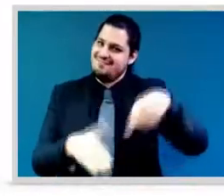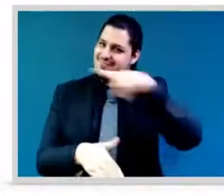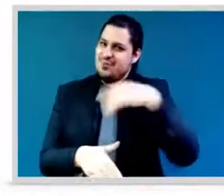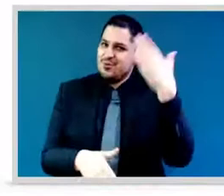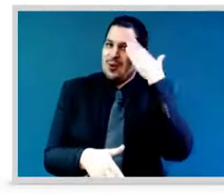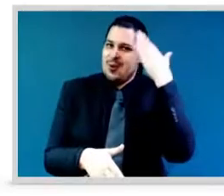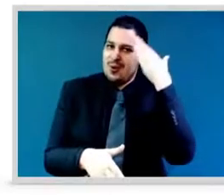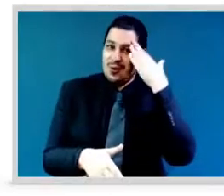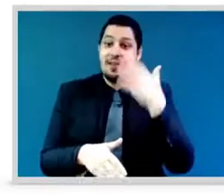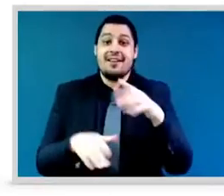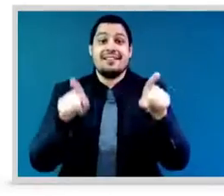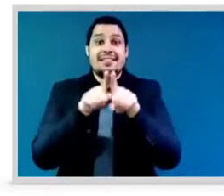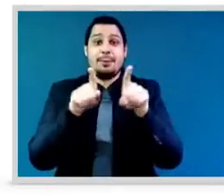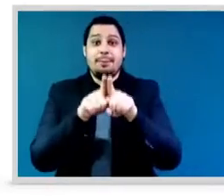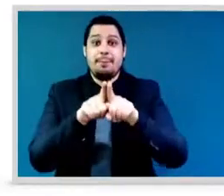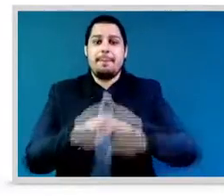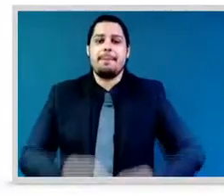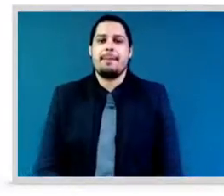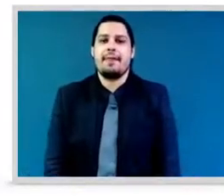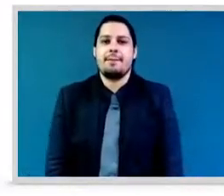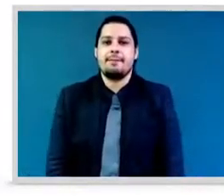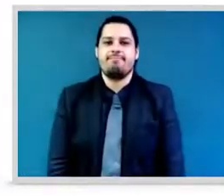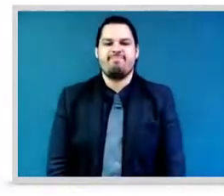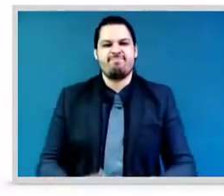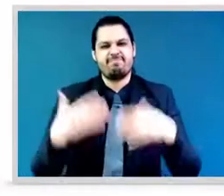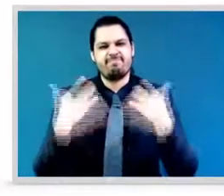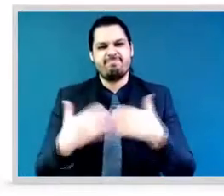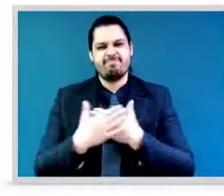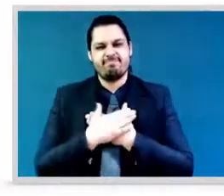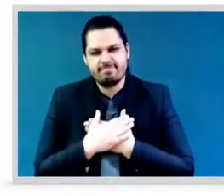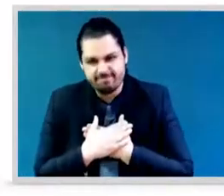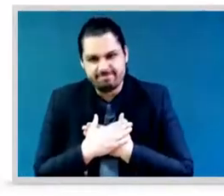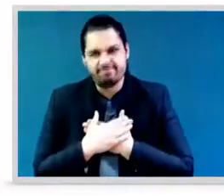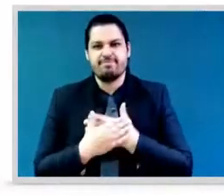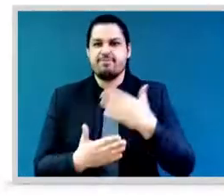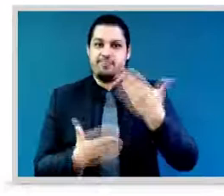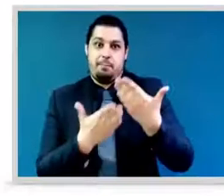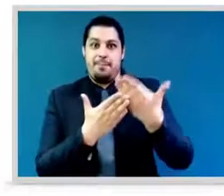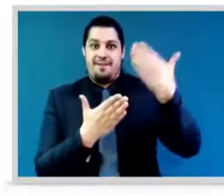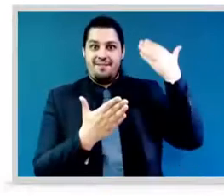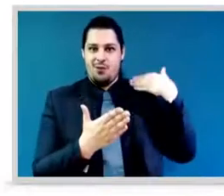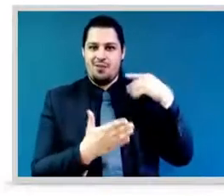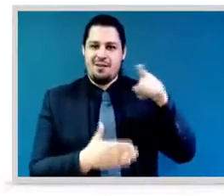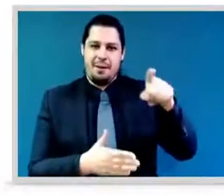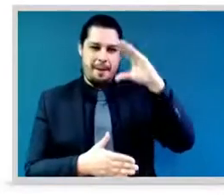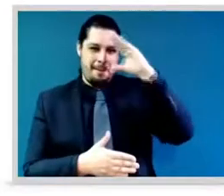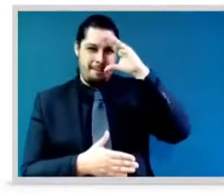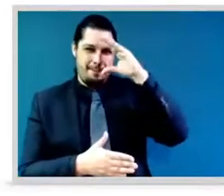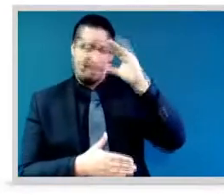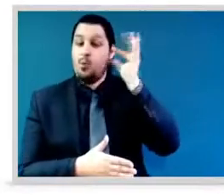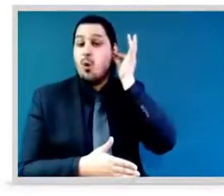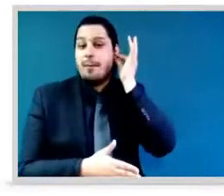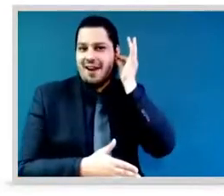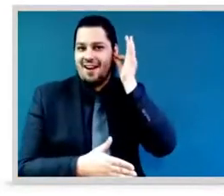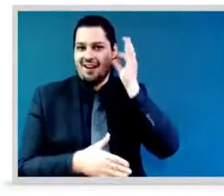summer which sparked global protests over uh racial injustice this is a story that we